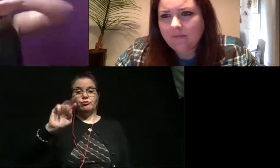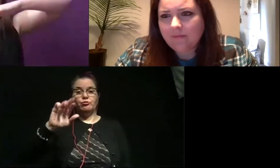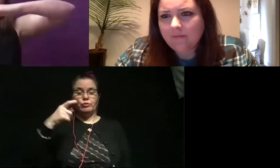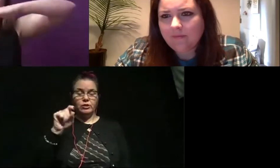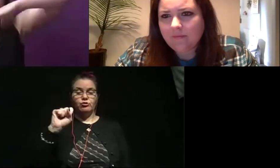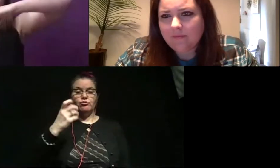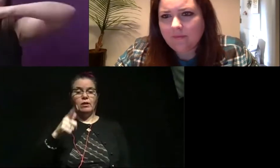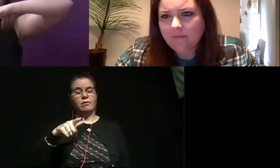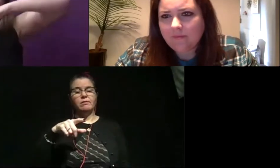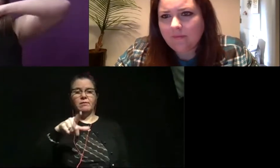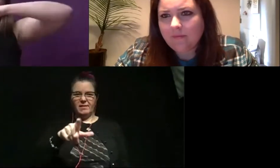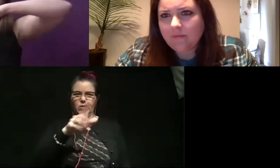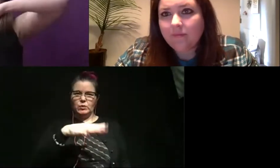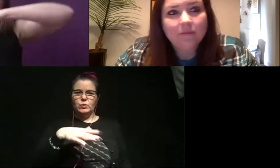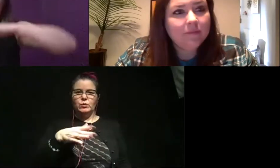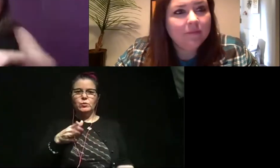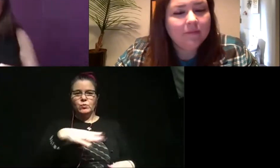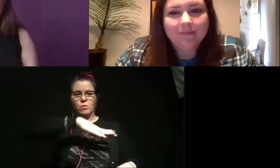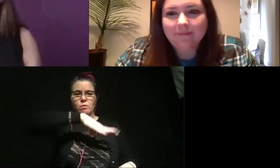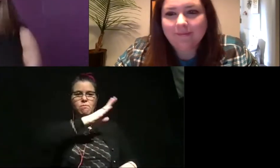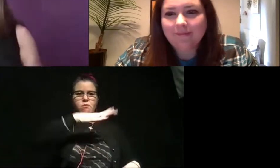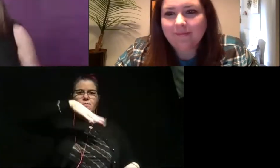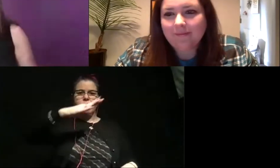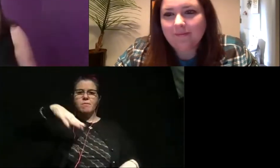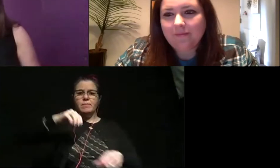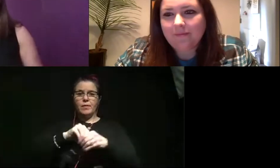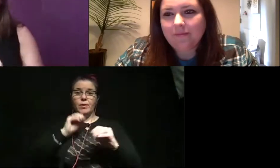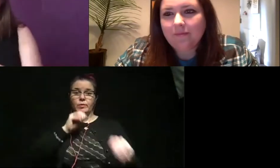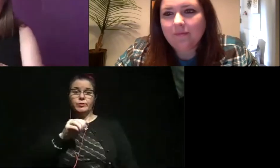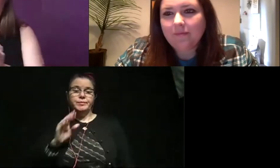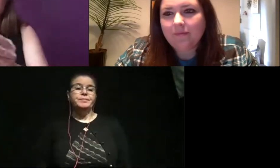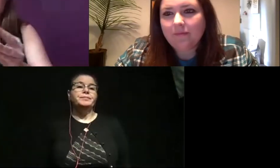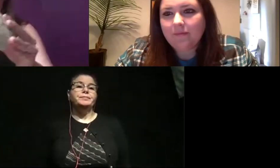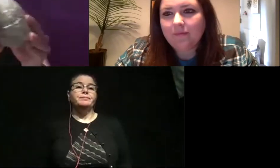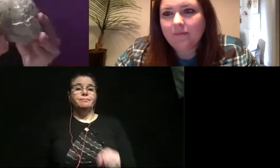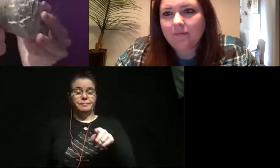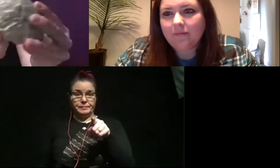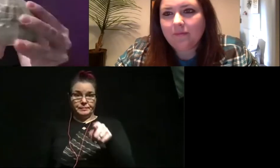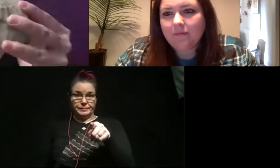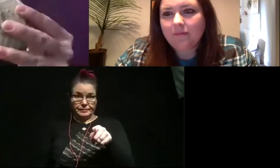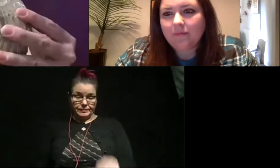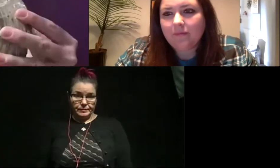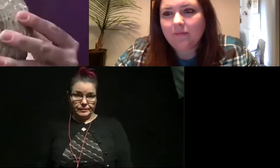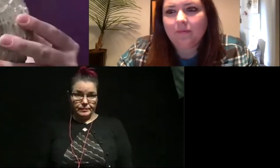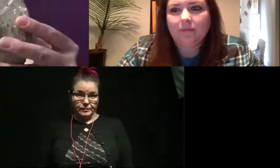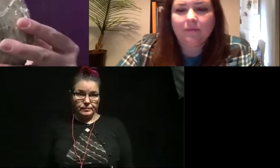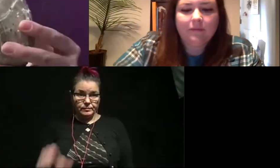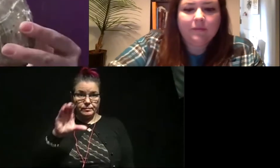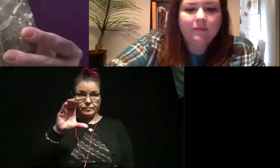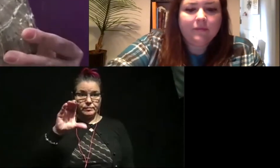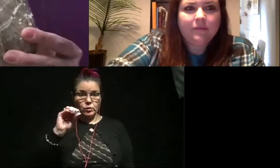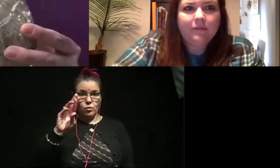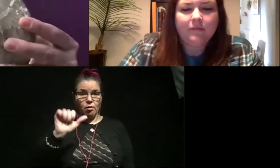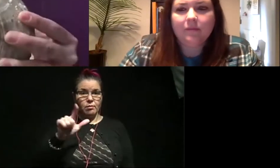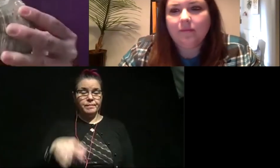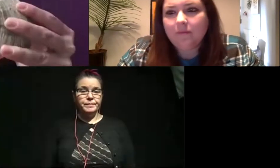swam kind of like this back and forth in the ocean. Here we have a coral. This